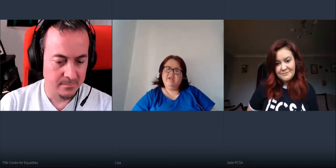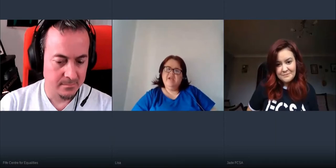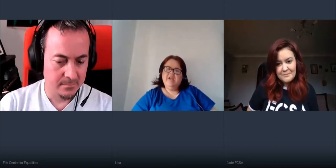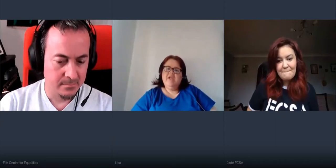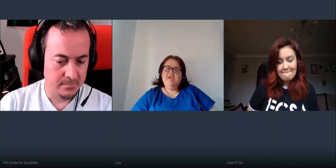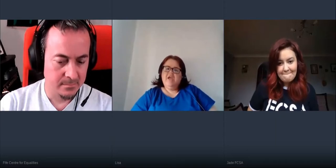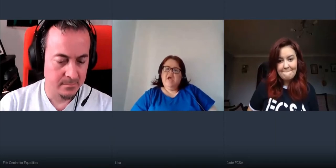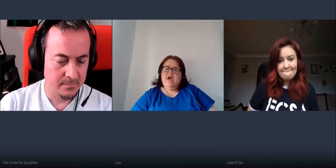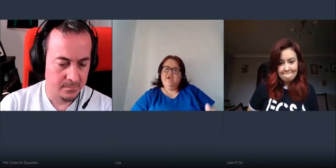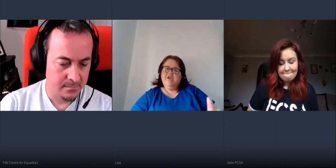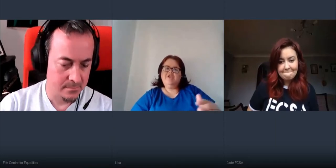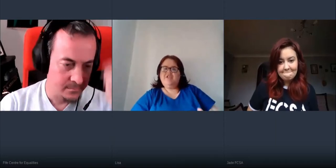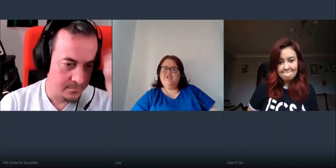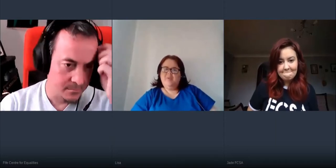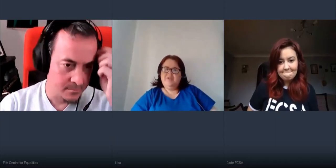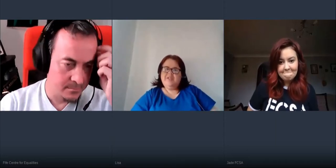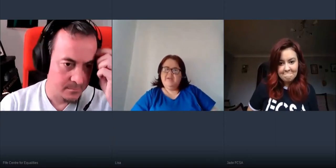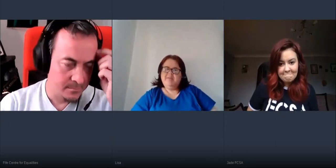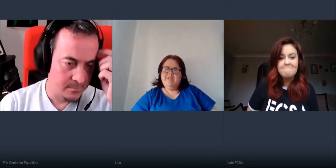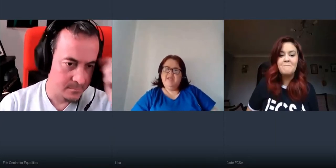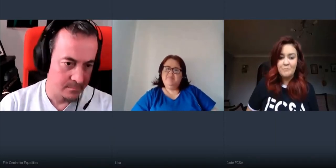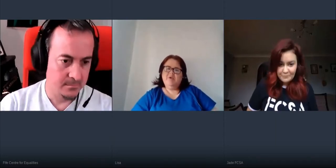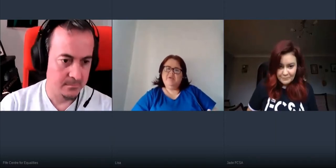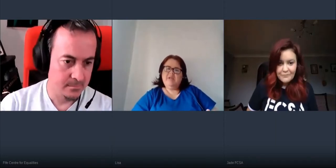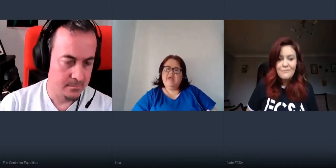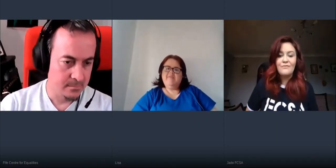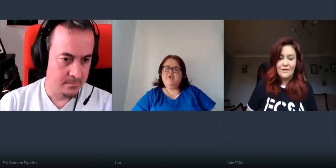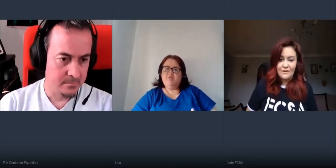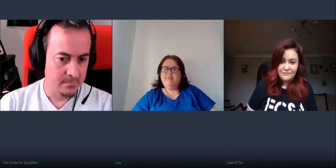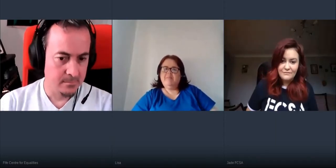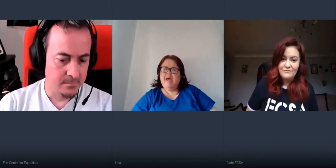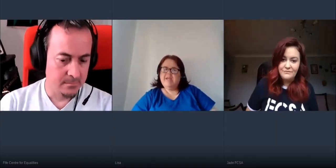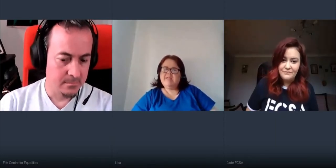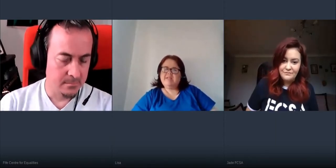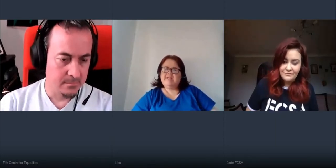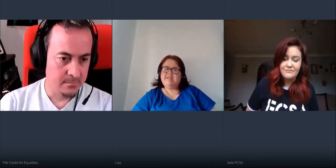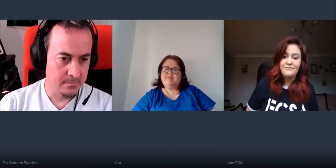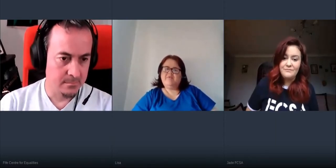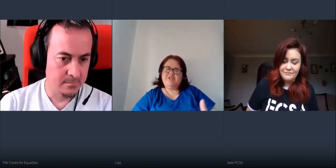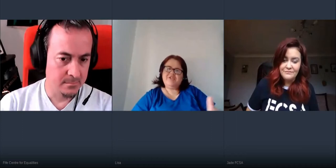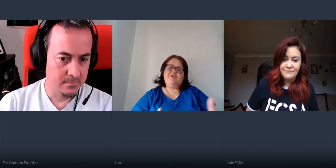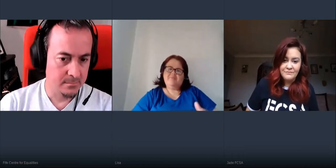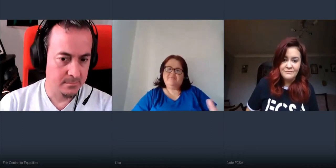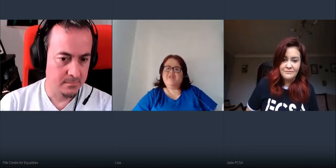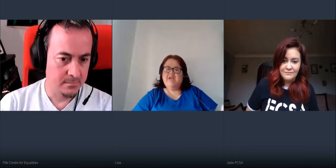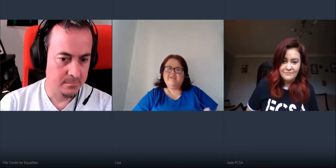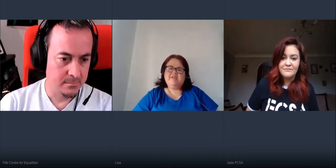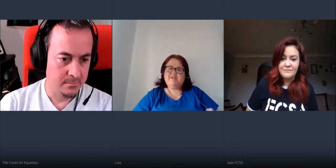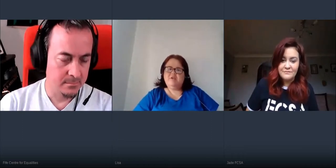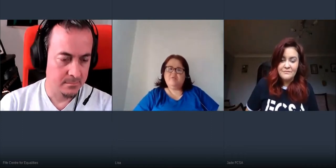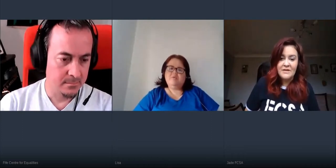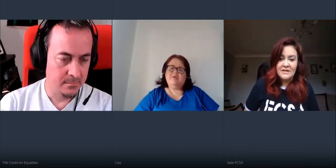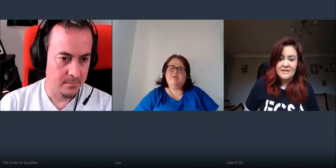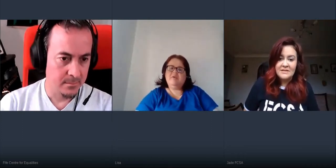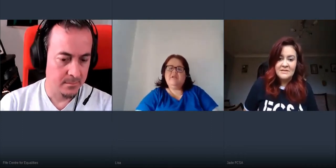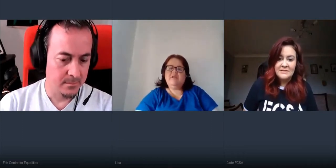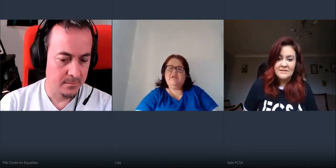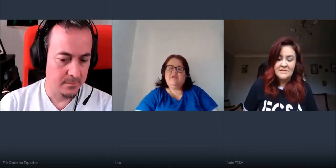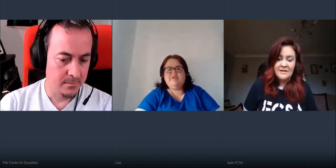like how you are dealing with the timetable and having to wear masks for certain things you know